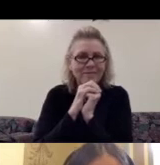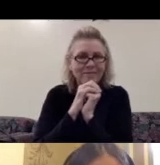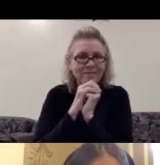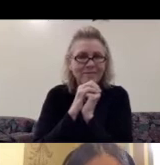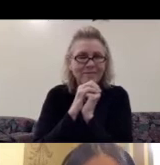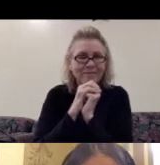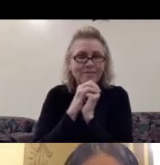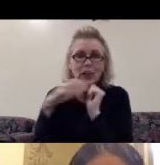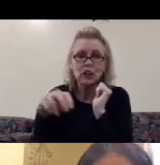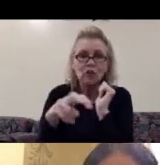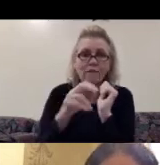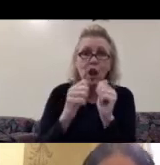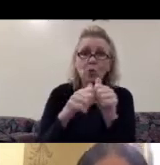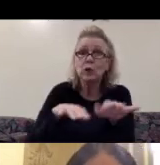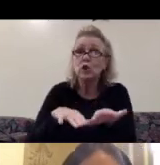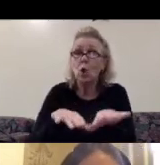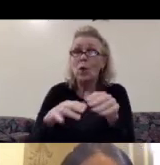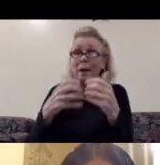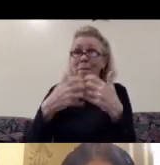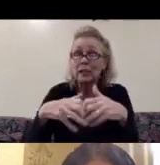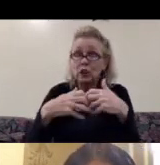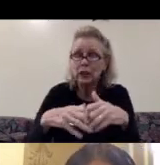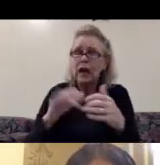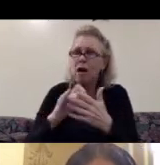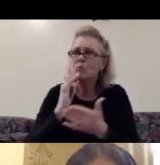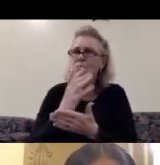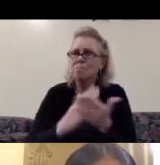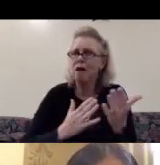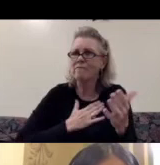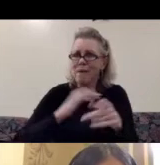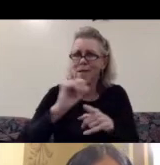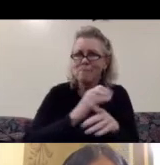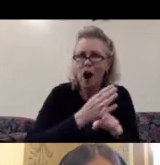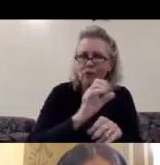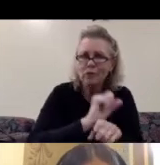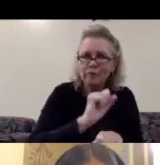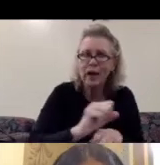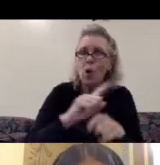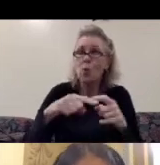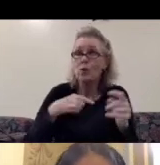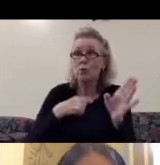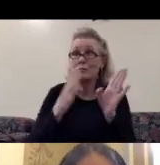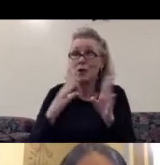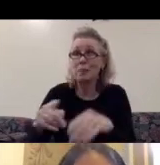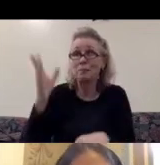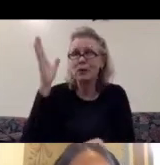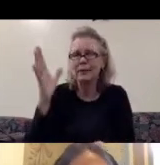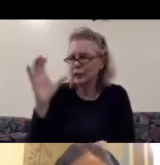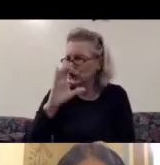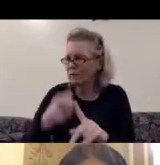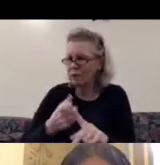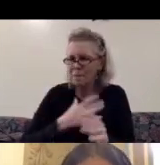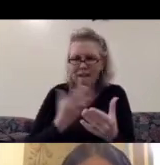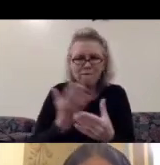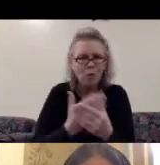Traveling with a sewing machine has been part of my practice. When I was preparing this presentation and searching for photos from my past temporary